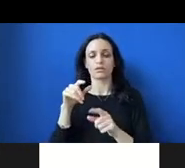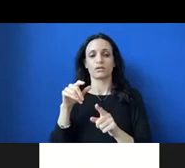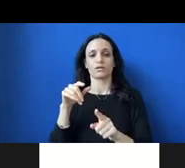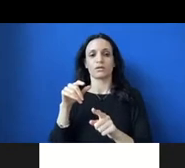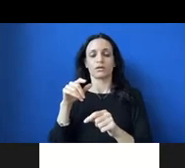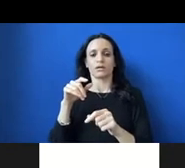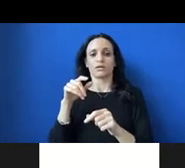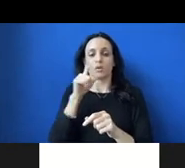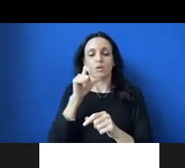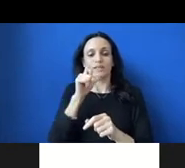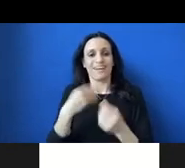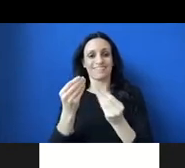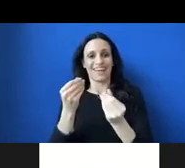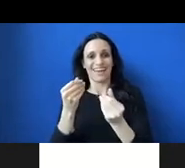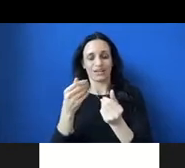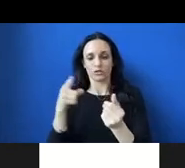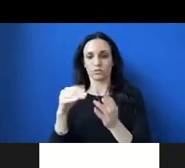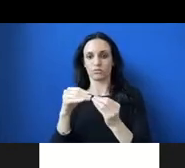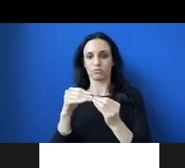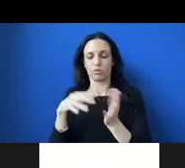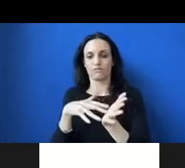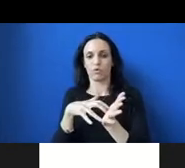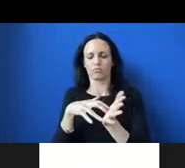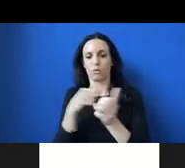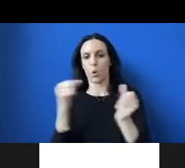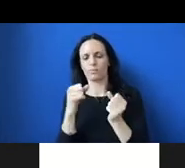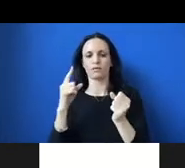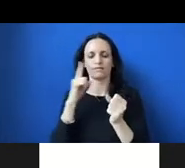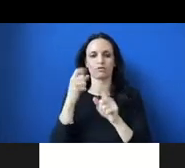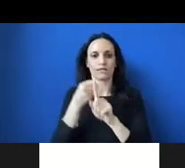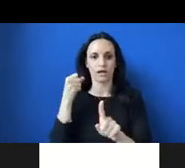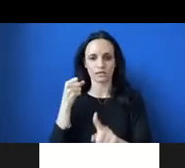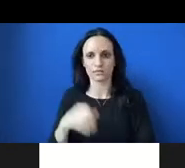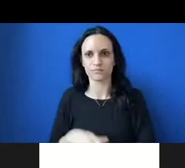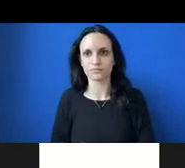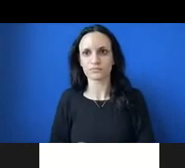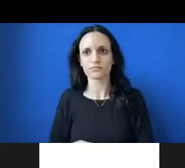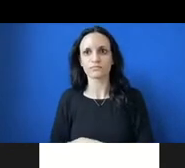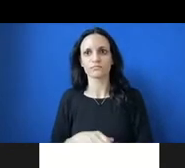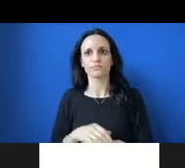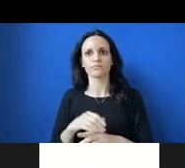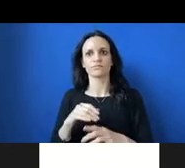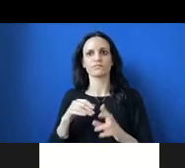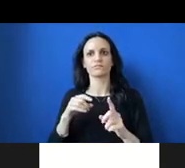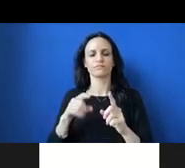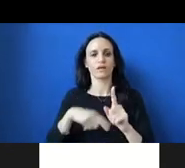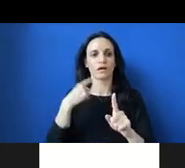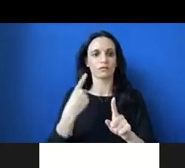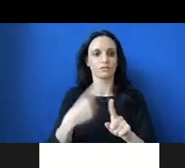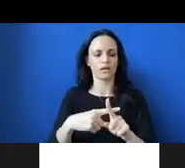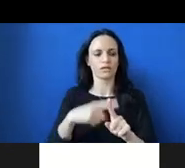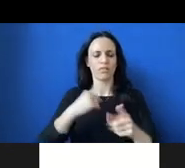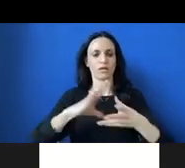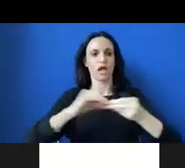The 1921 Tulsa race massacre is a great example of the threat ambitious black people opposed to the political agenda of white supremacy.